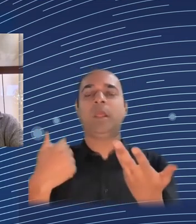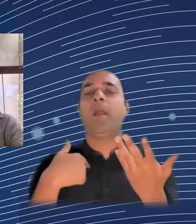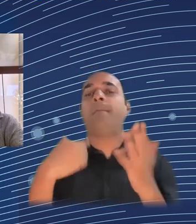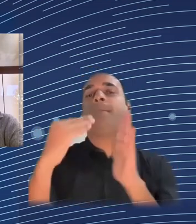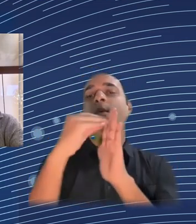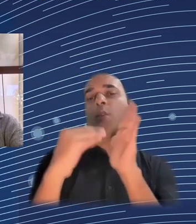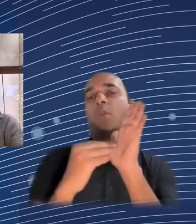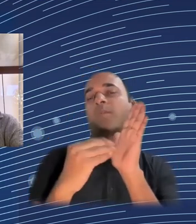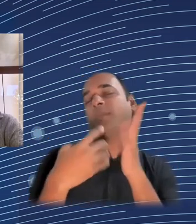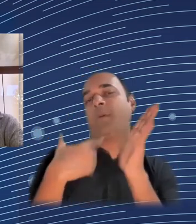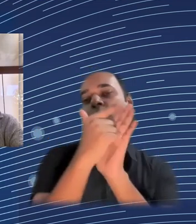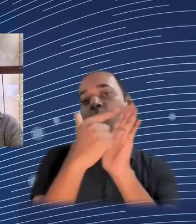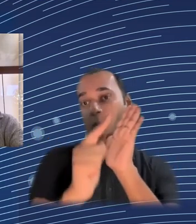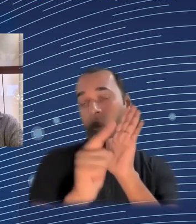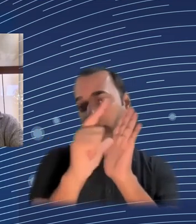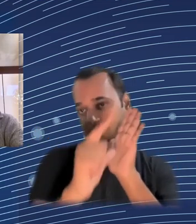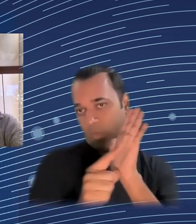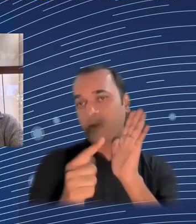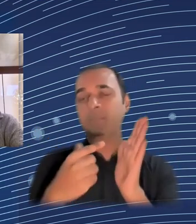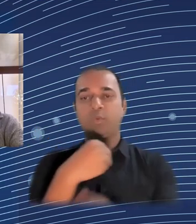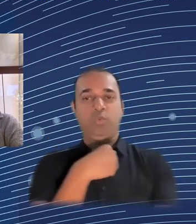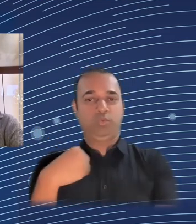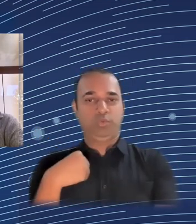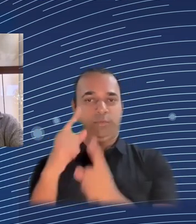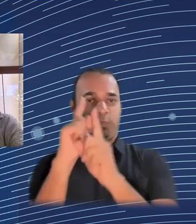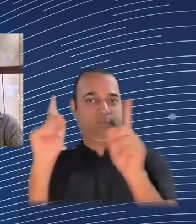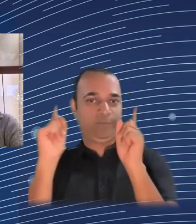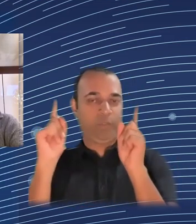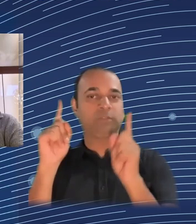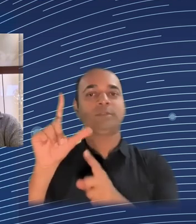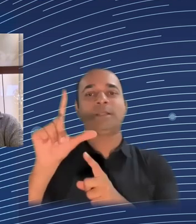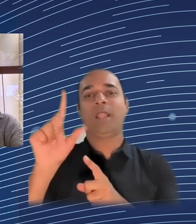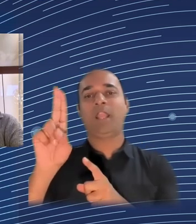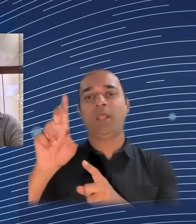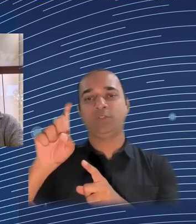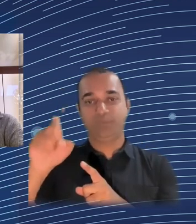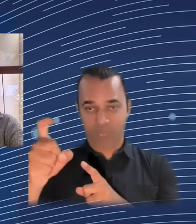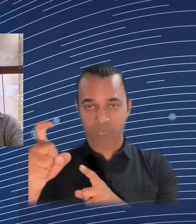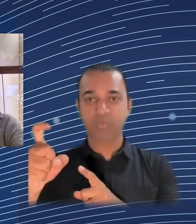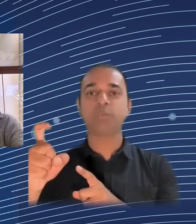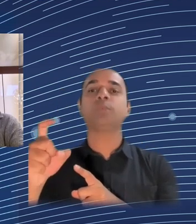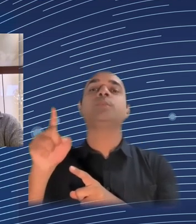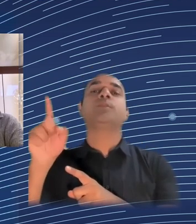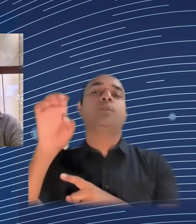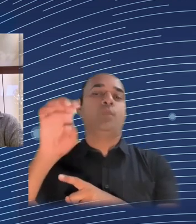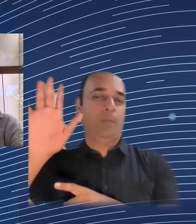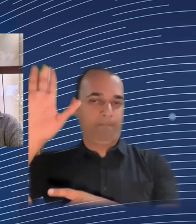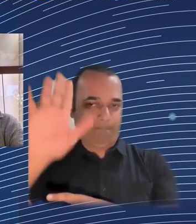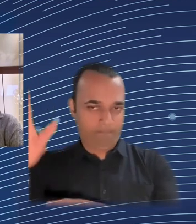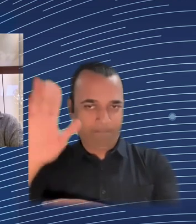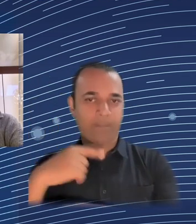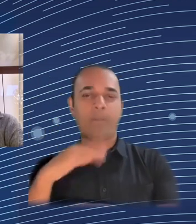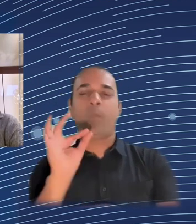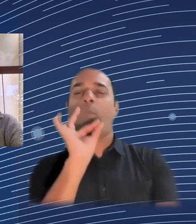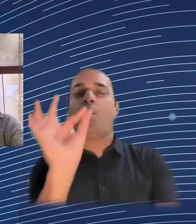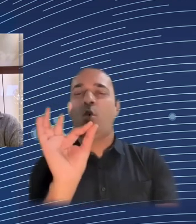a standalone field for funding? Cohesion funding, yeah. For research institutions